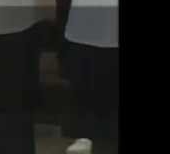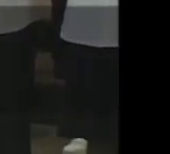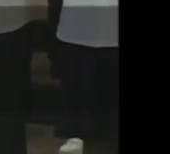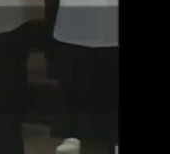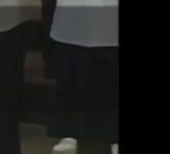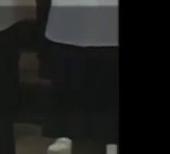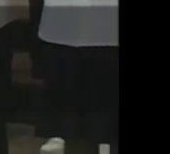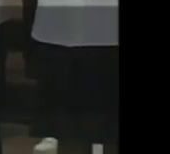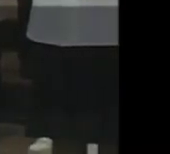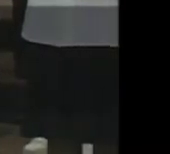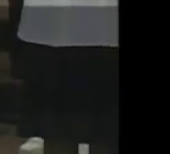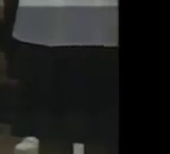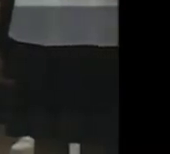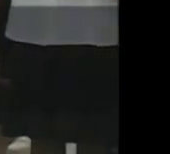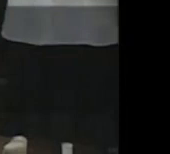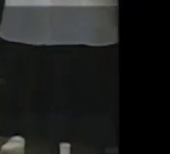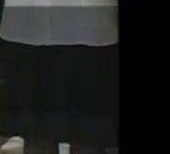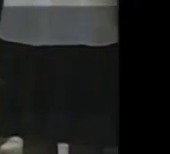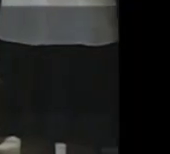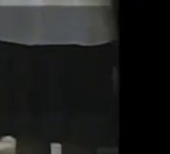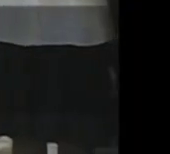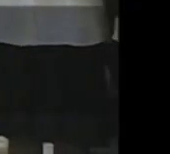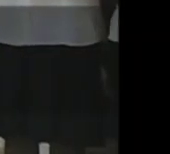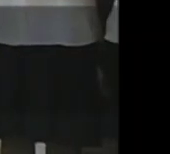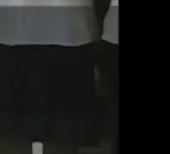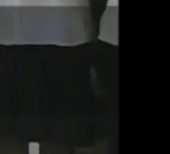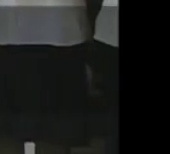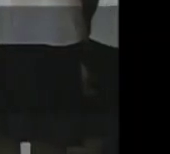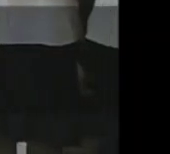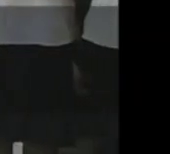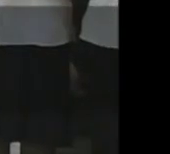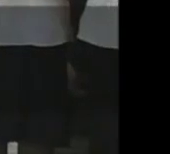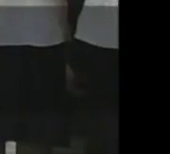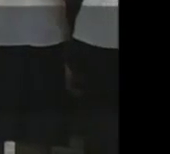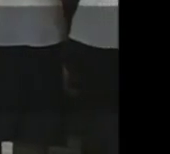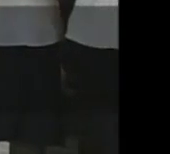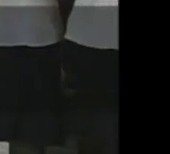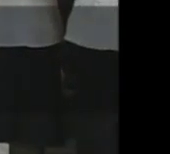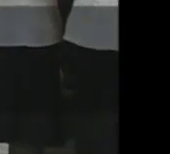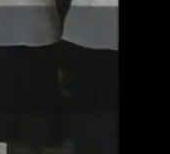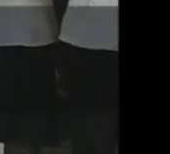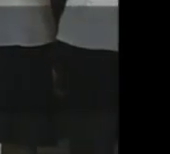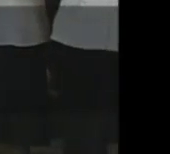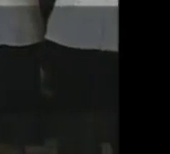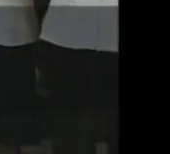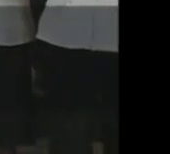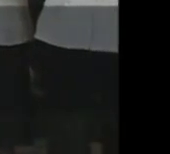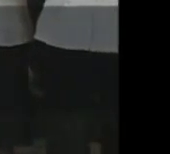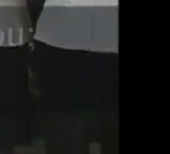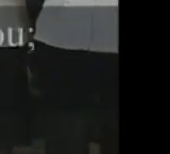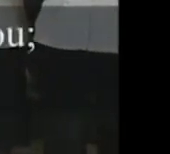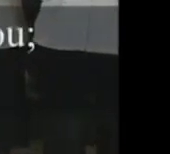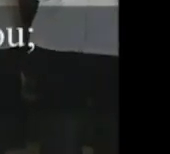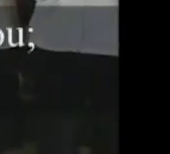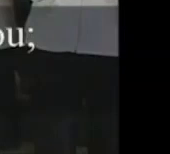my grace all-sufficient will be yours so far.